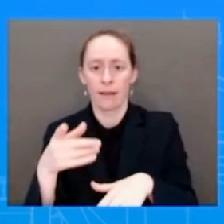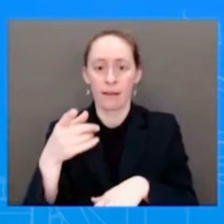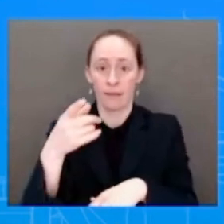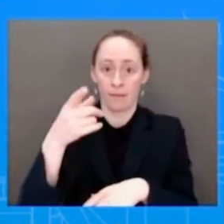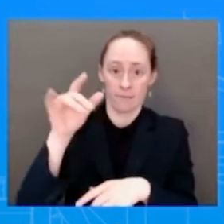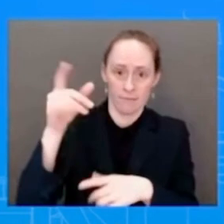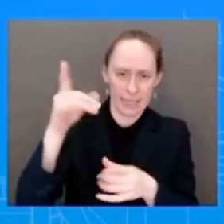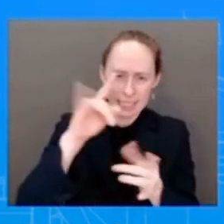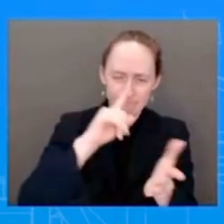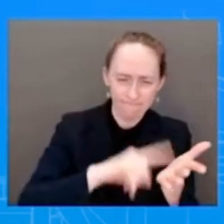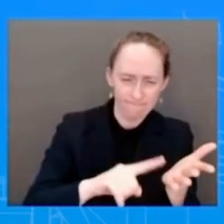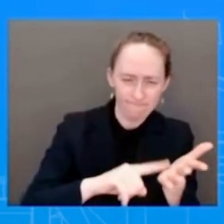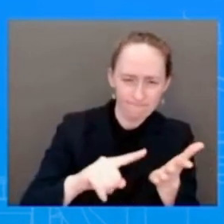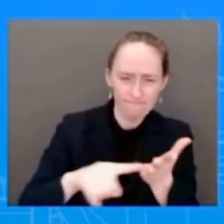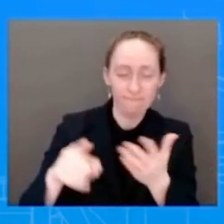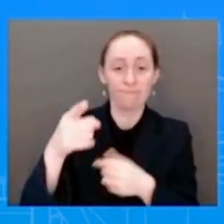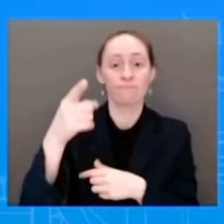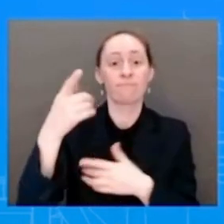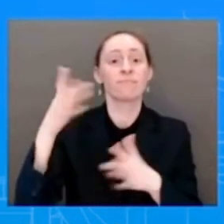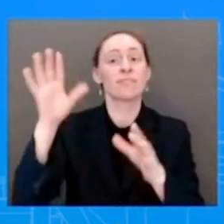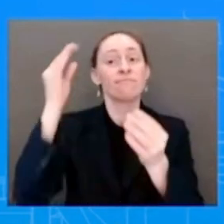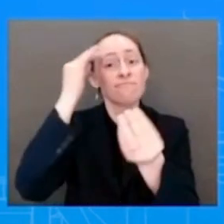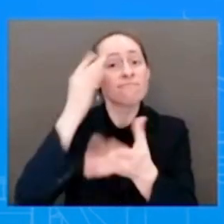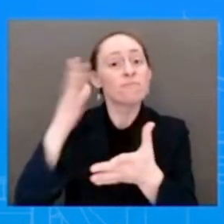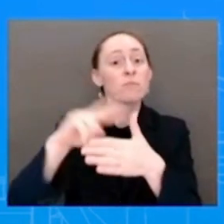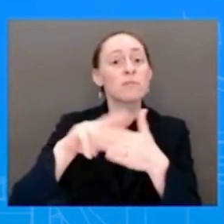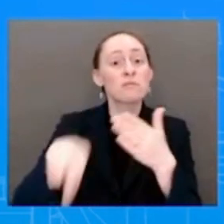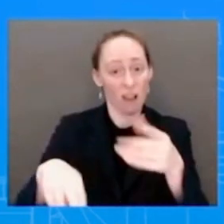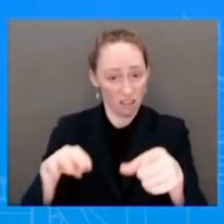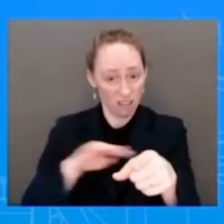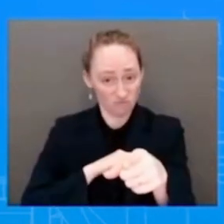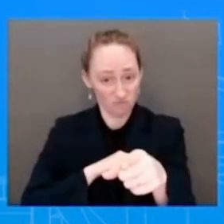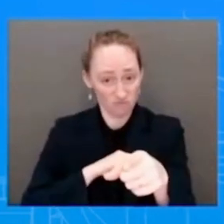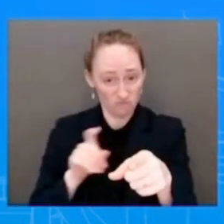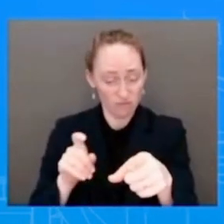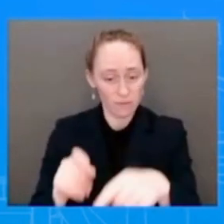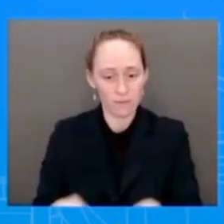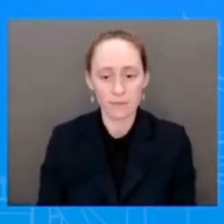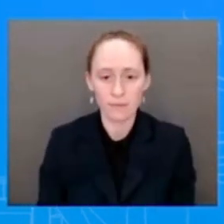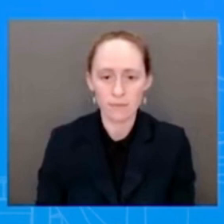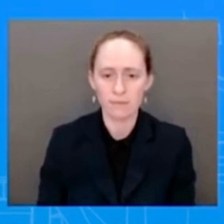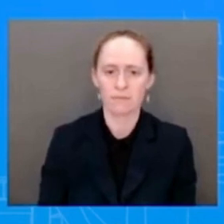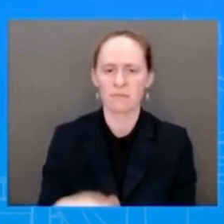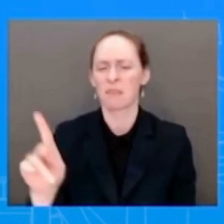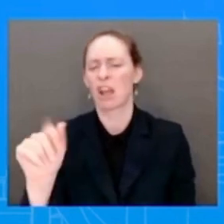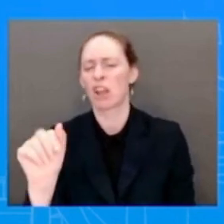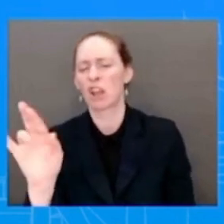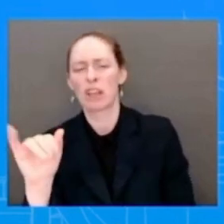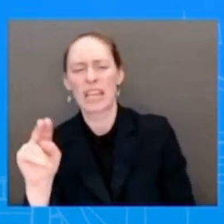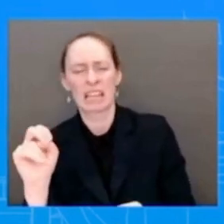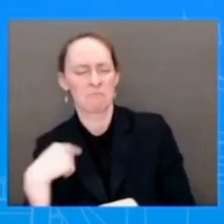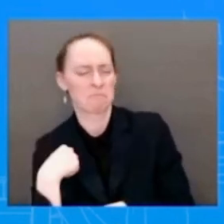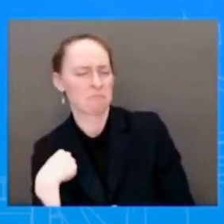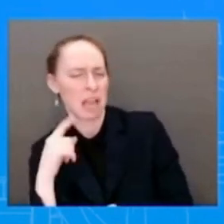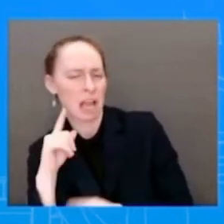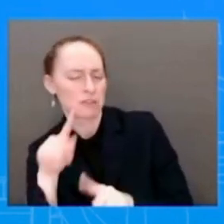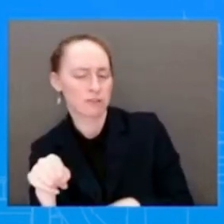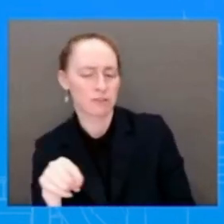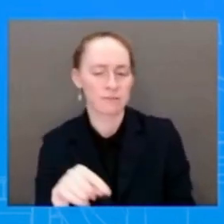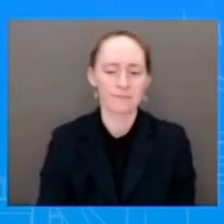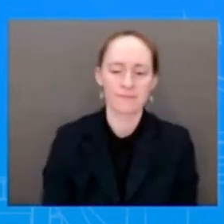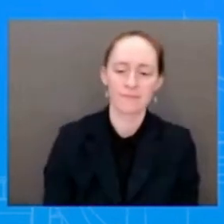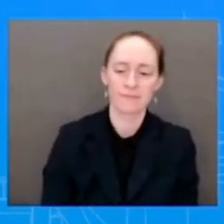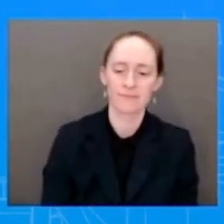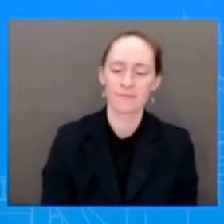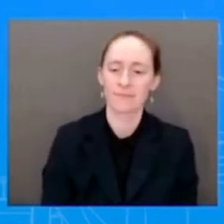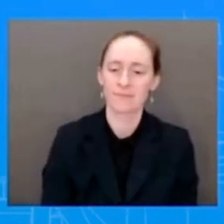I can take that once you're done. Okay. I'll come back to that. Anything? Anybody else? Okay. Jen,